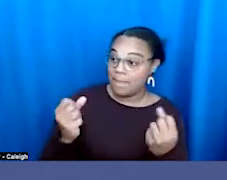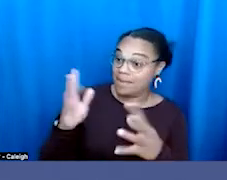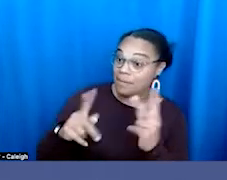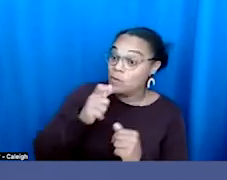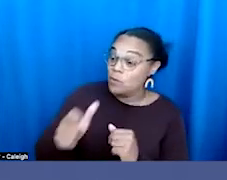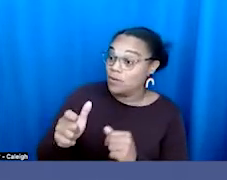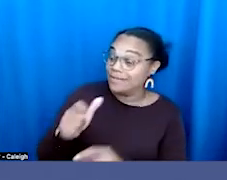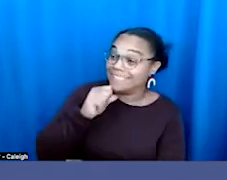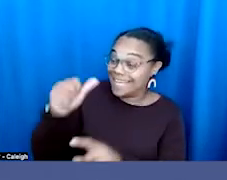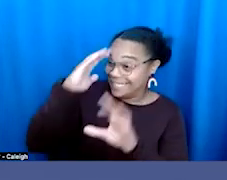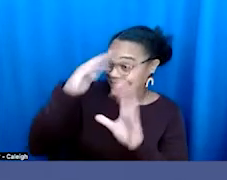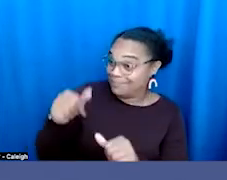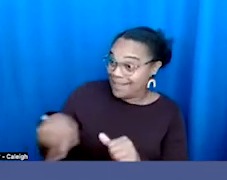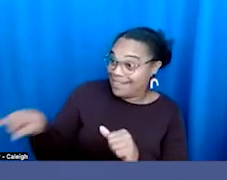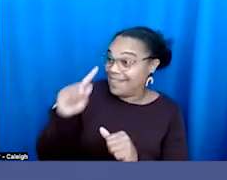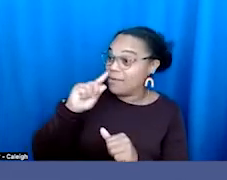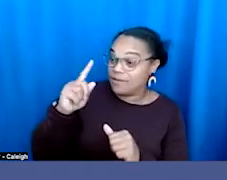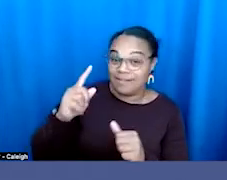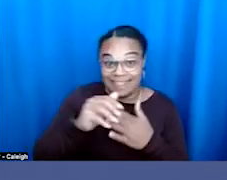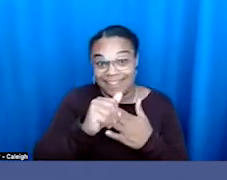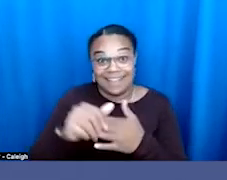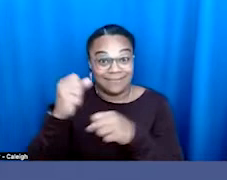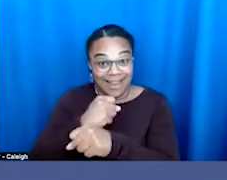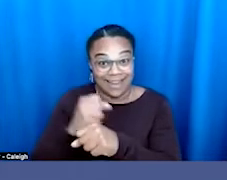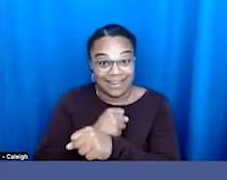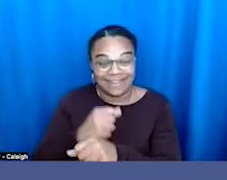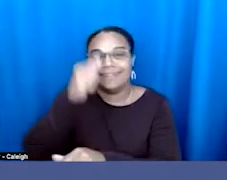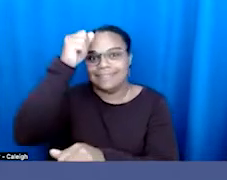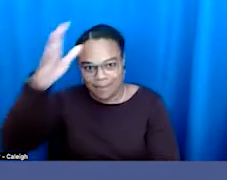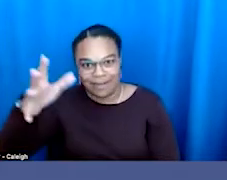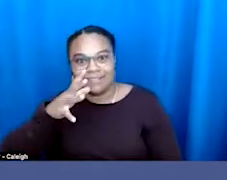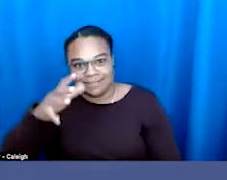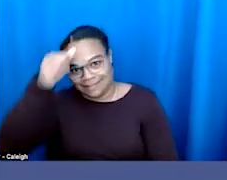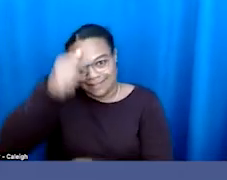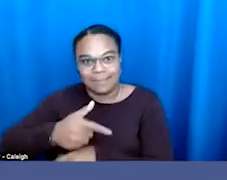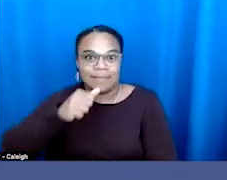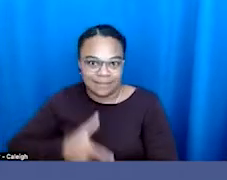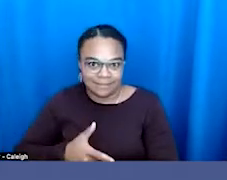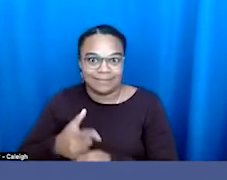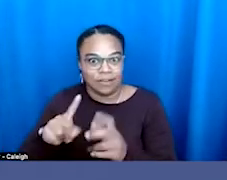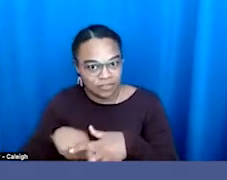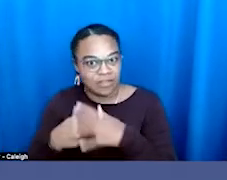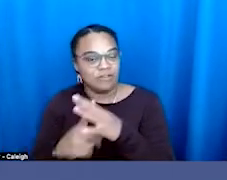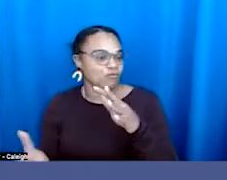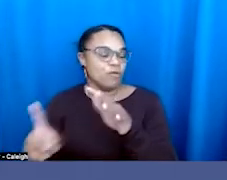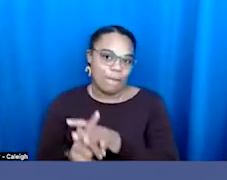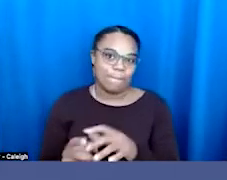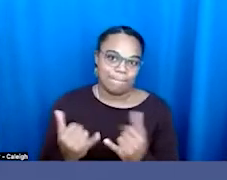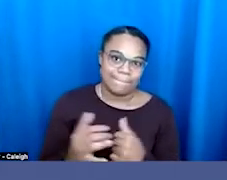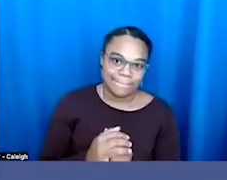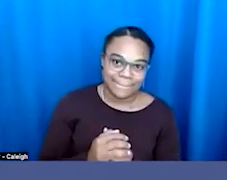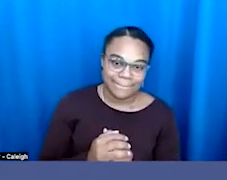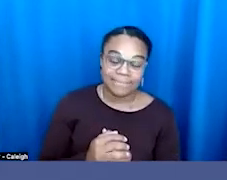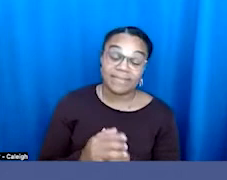a growing number of parents and siblings who are beginning to step into those spaces. And then finally, I think that,